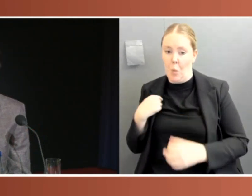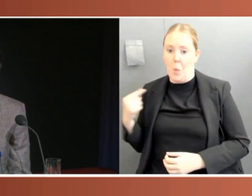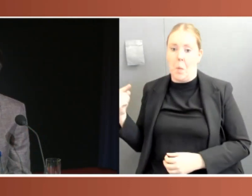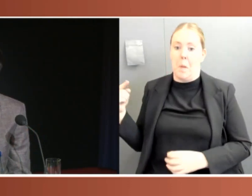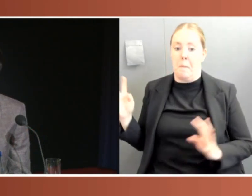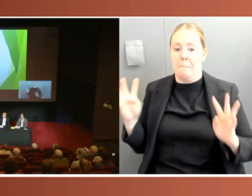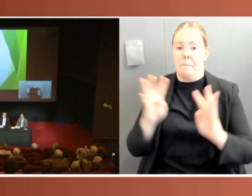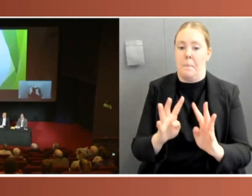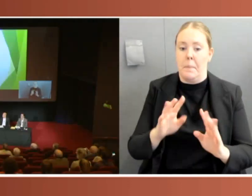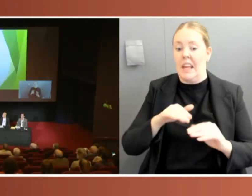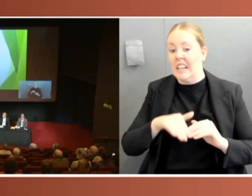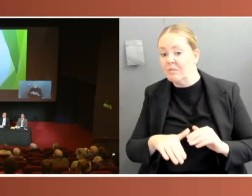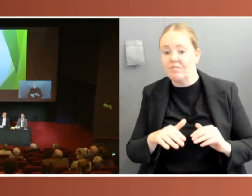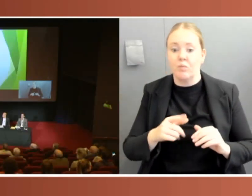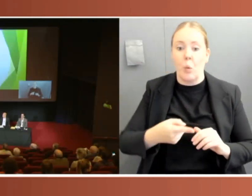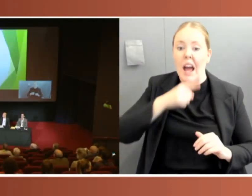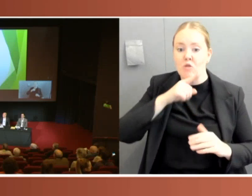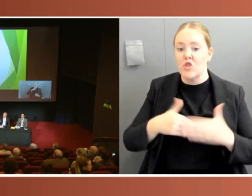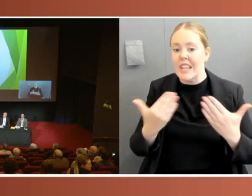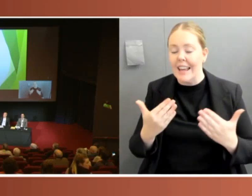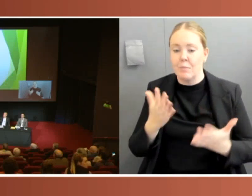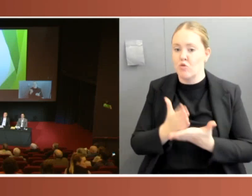Okay, I think we've got time for one final question.